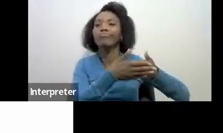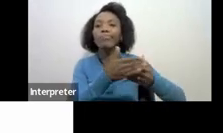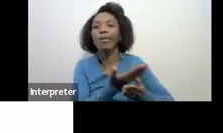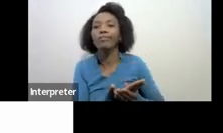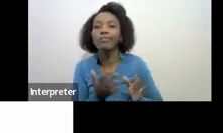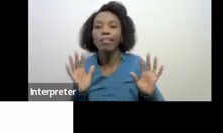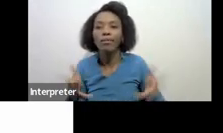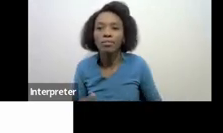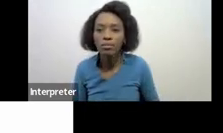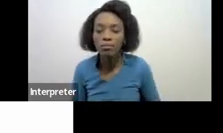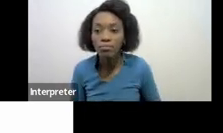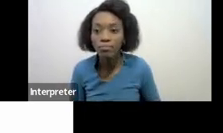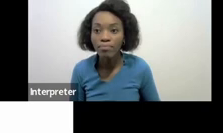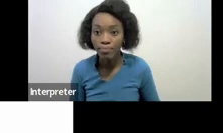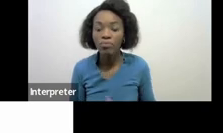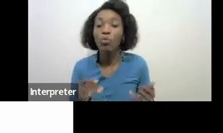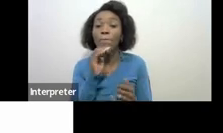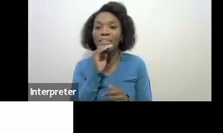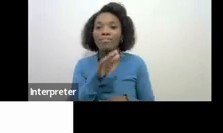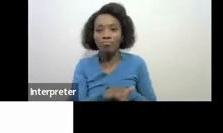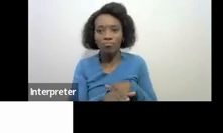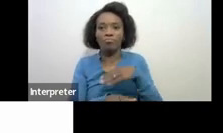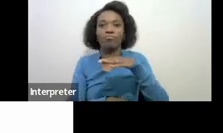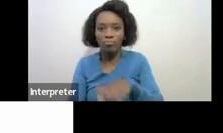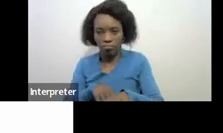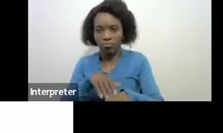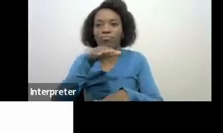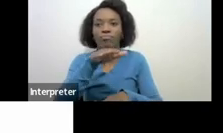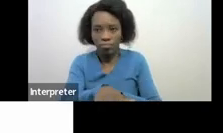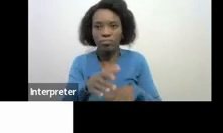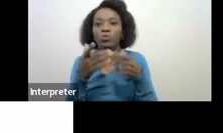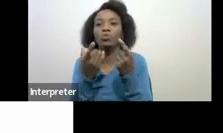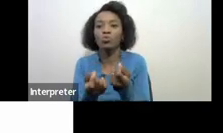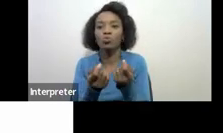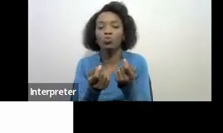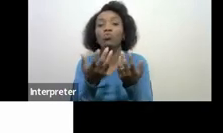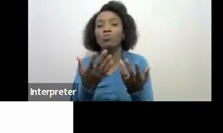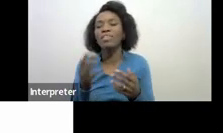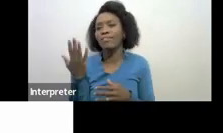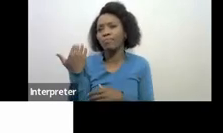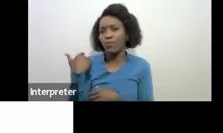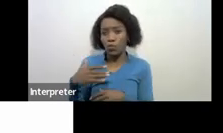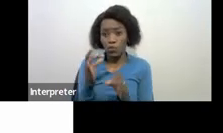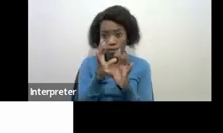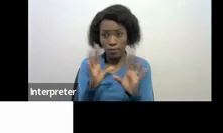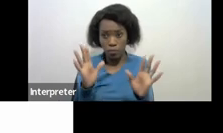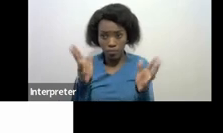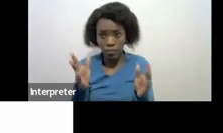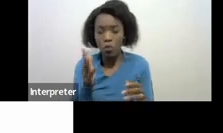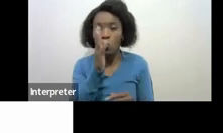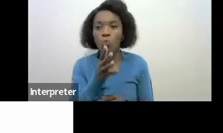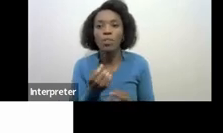so these are the steps that one can take I indicated when I started that I will share with you